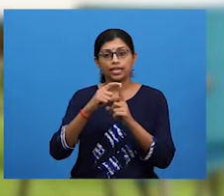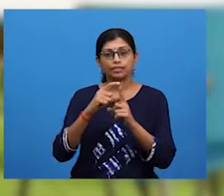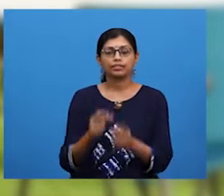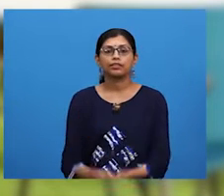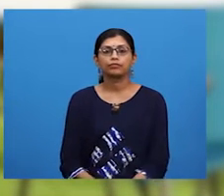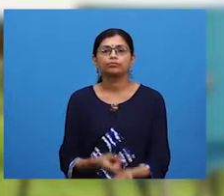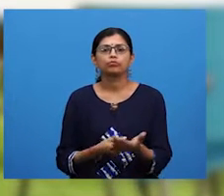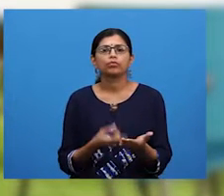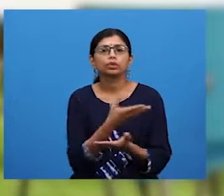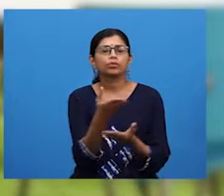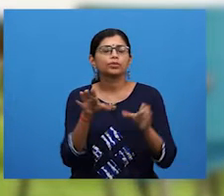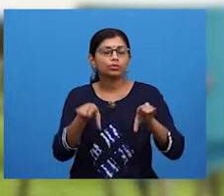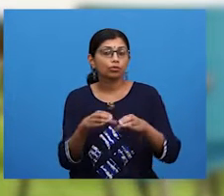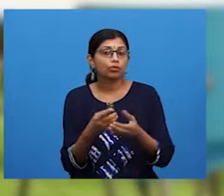do?